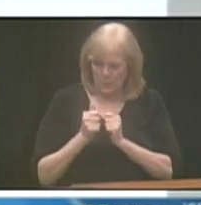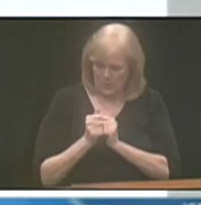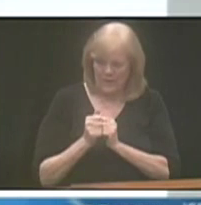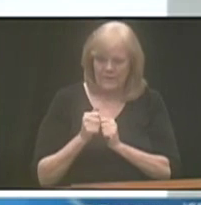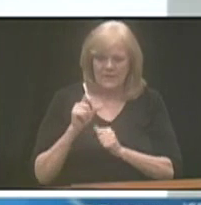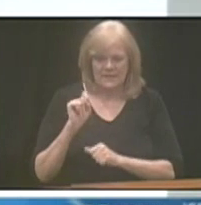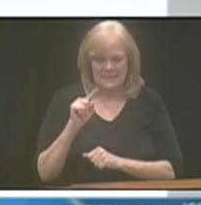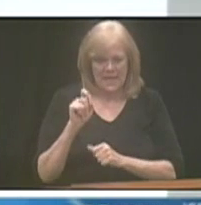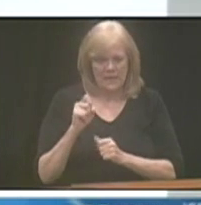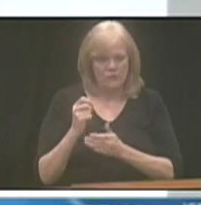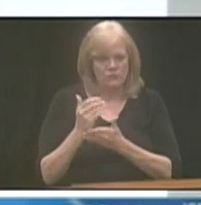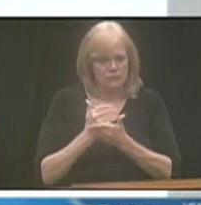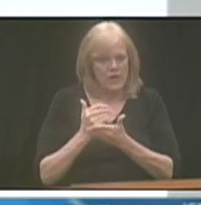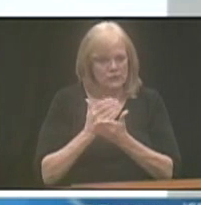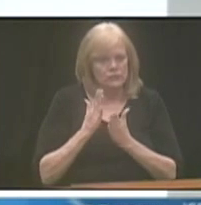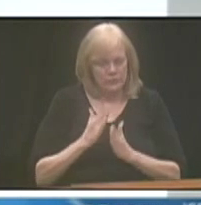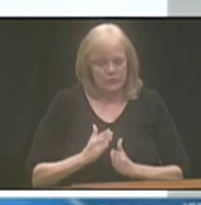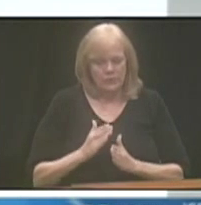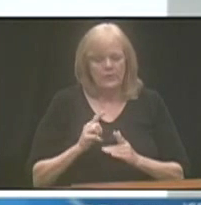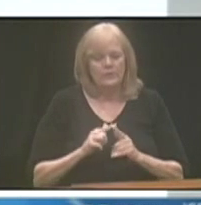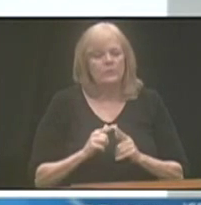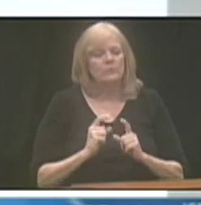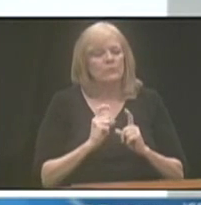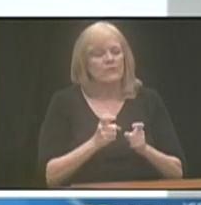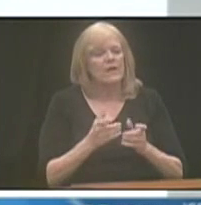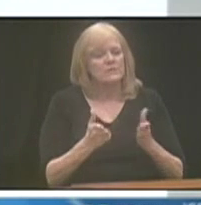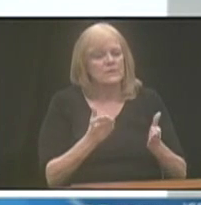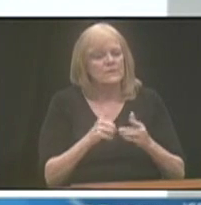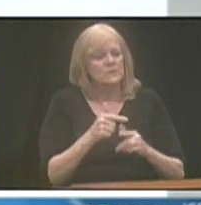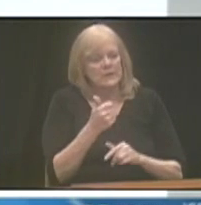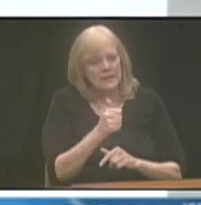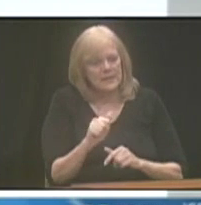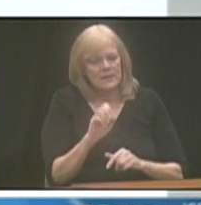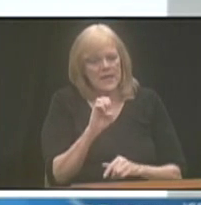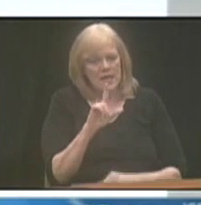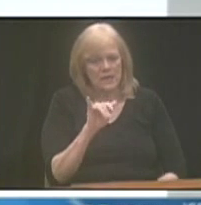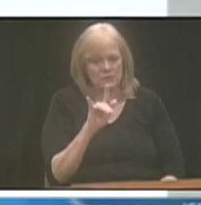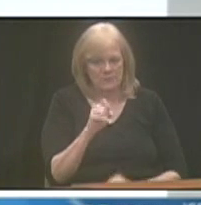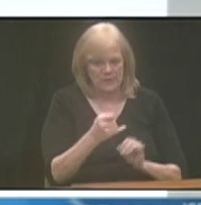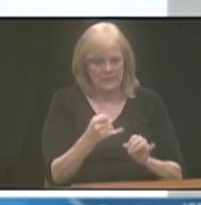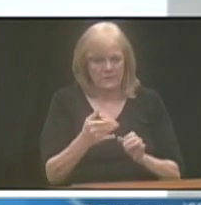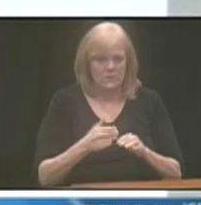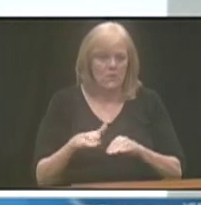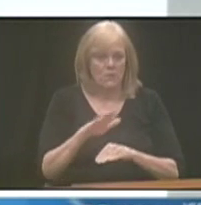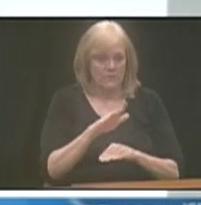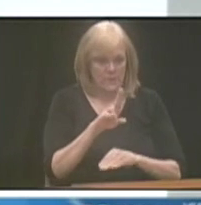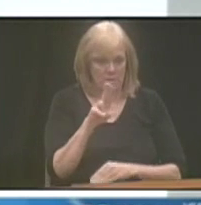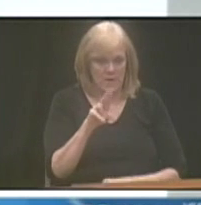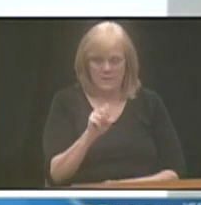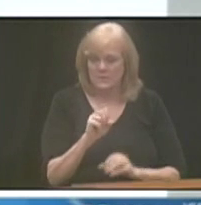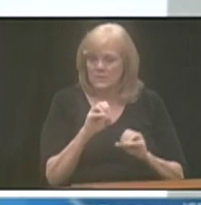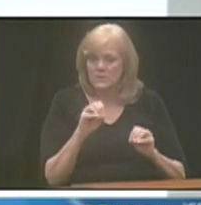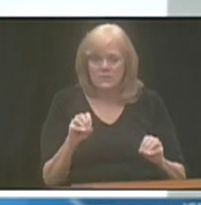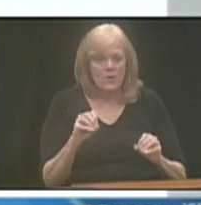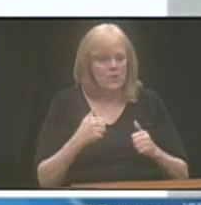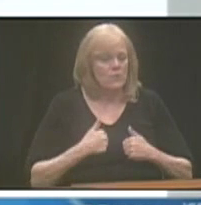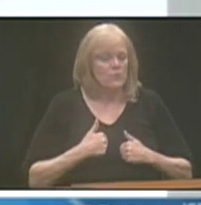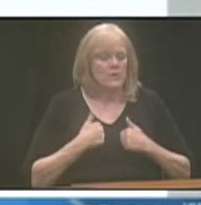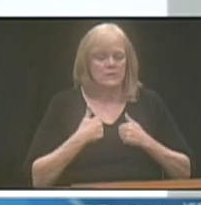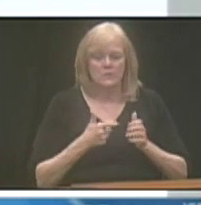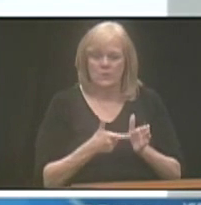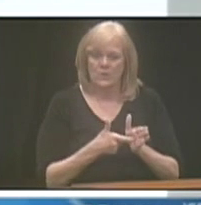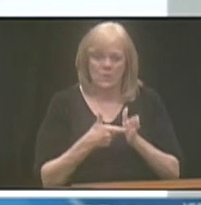treasurer to provide the service to Nebraskans and any eligible individual across the United States. So, there's no residency